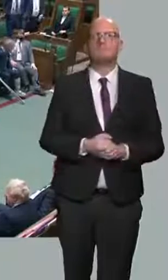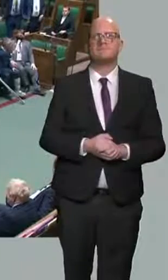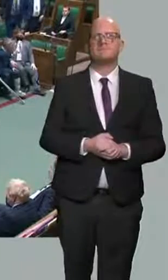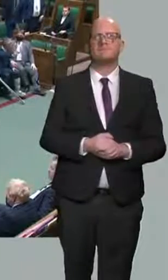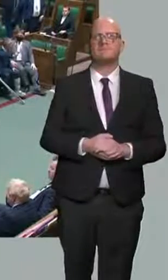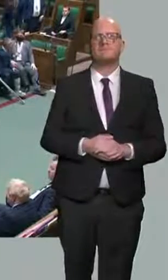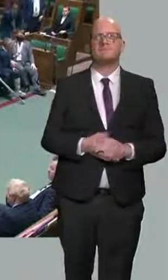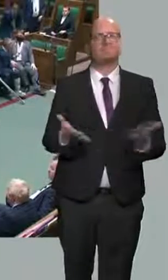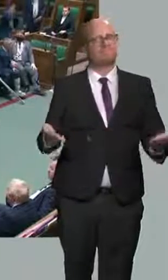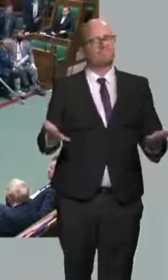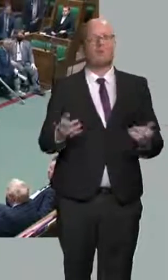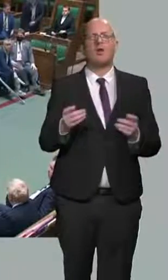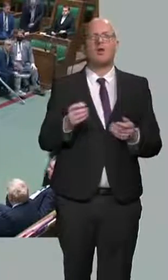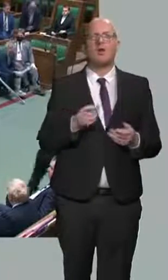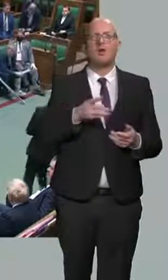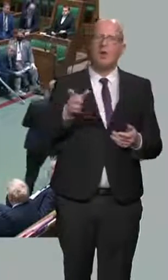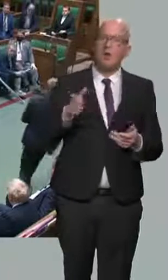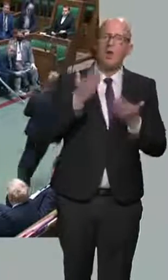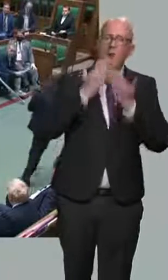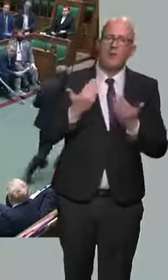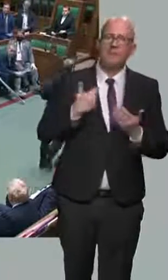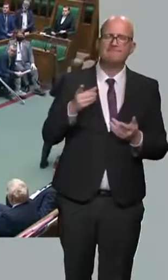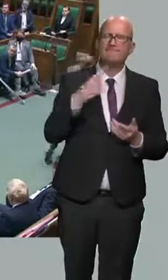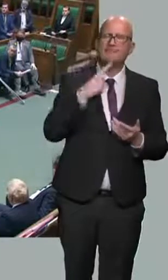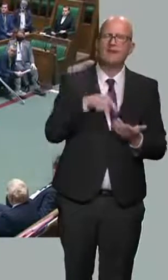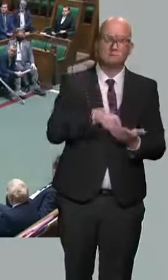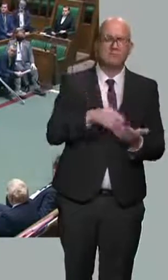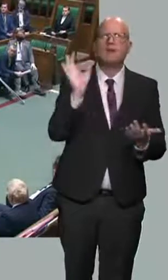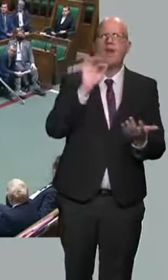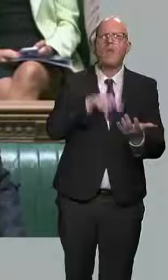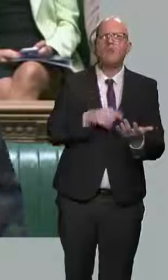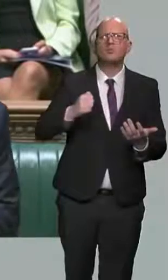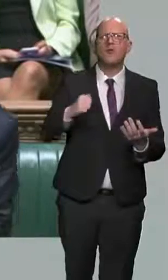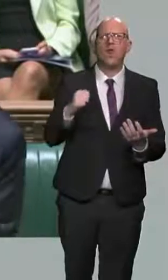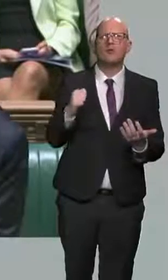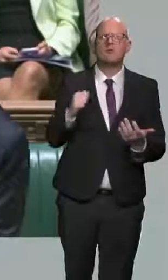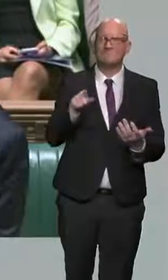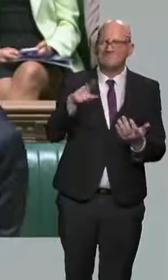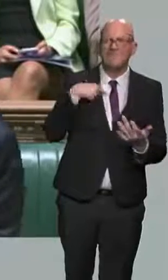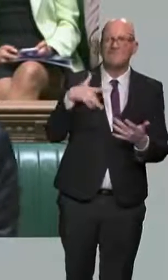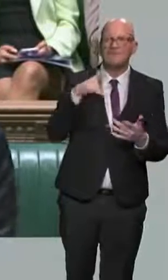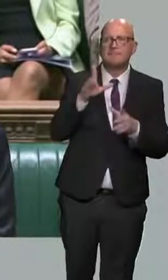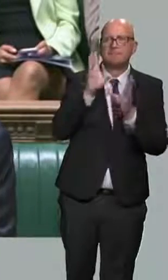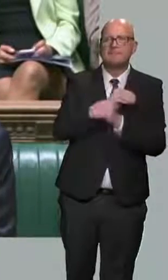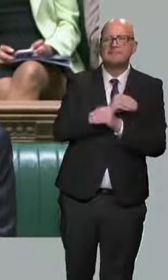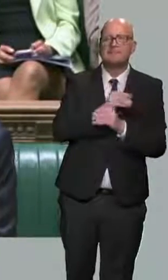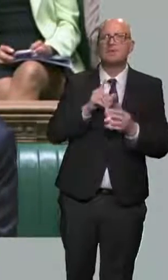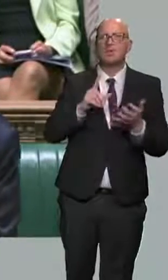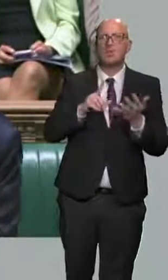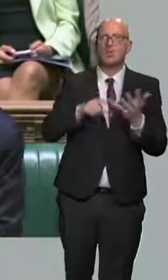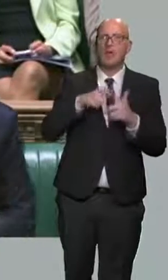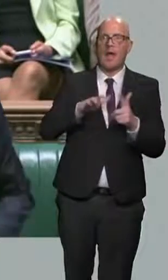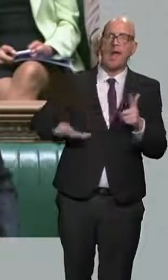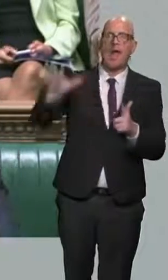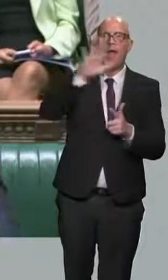The Honourable Lady said there is nothing in this statement for Scotland. Maybe she missed the part about the UK-wide fuel duty cut,